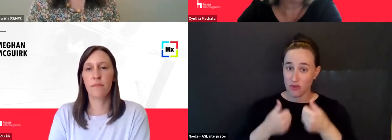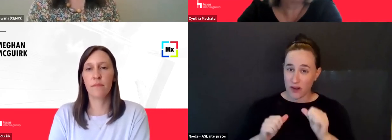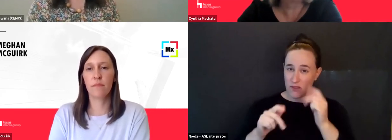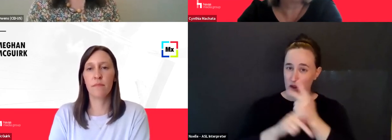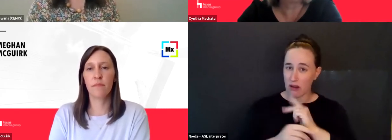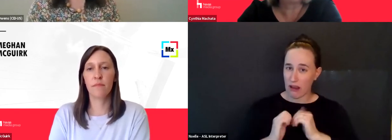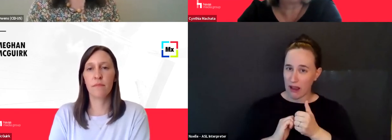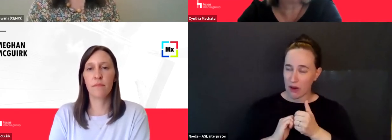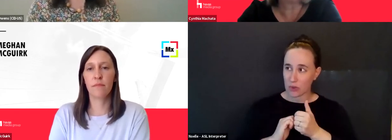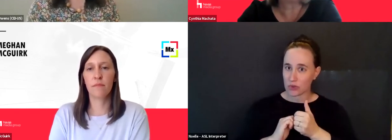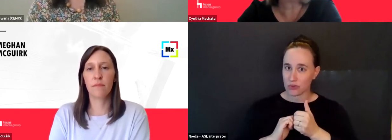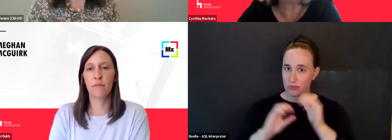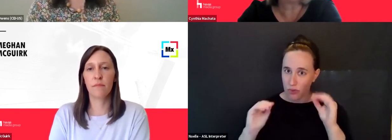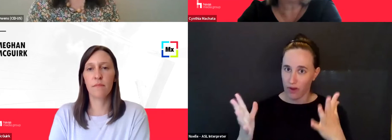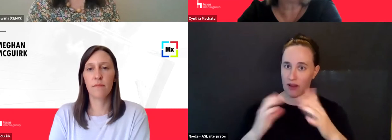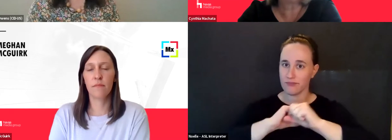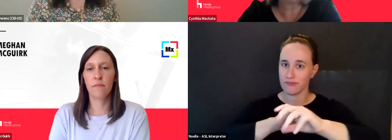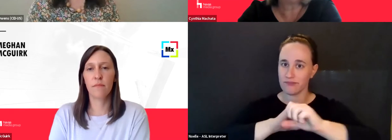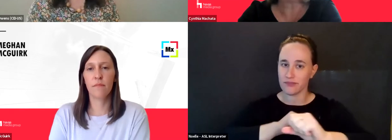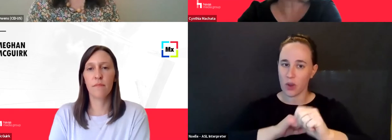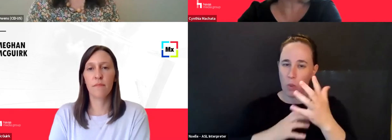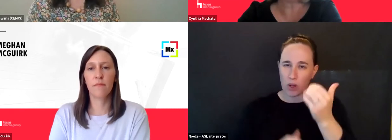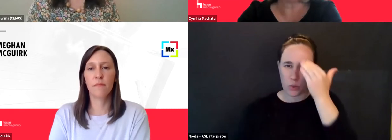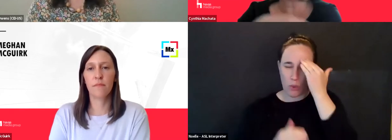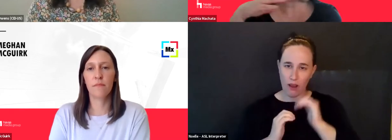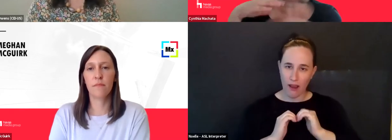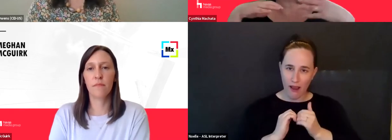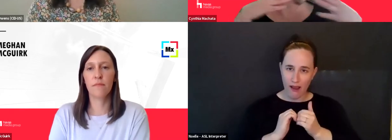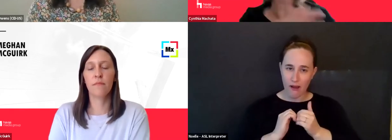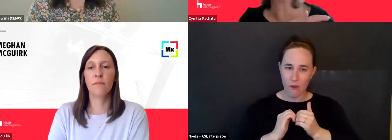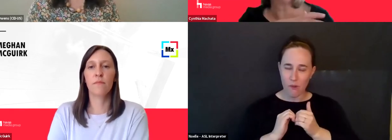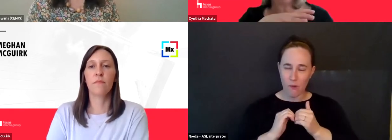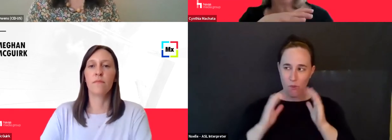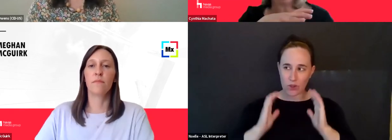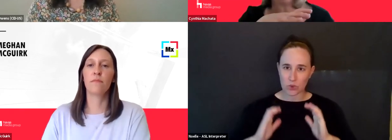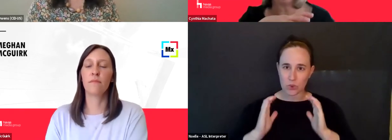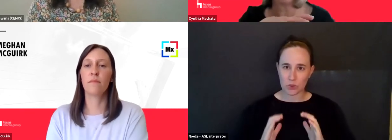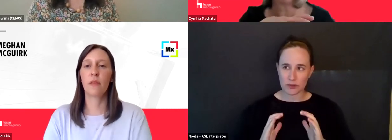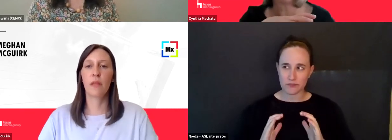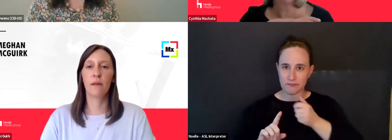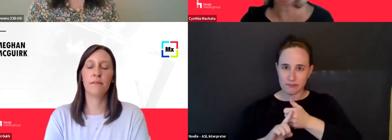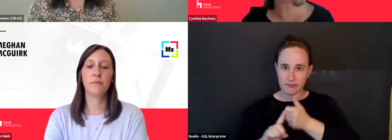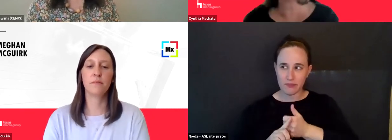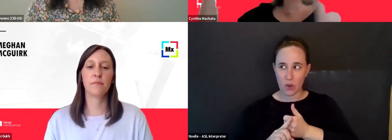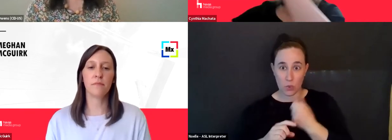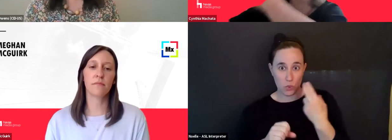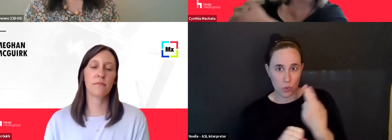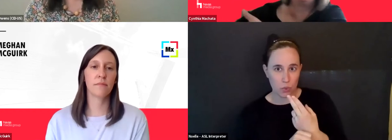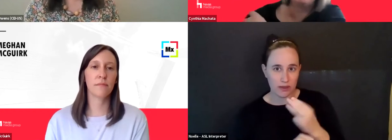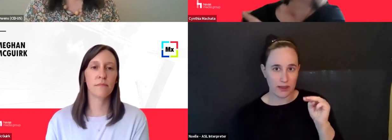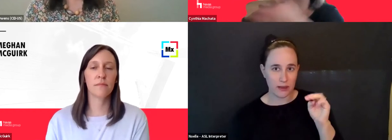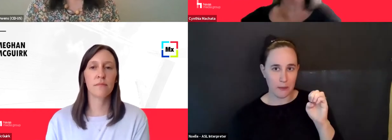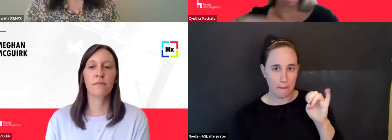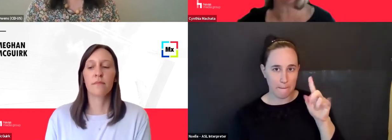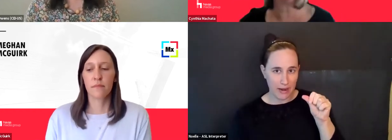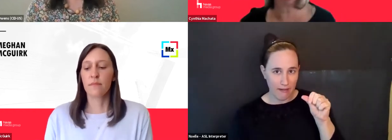you want to go to market, you want to understand, um, how can, how the consumer is using media as they move